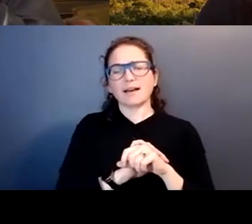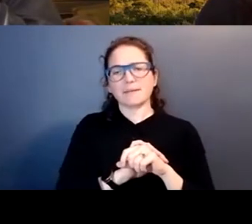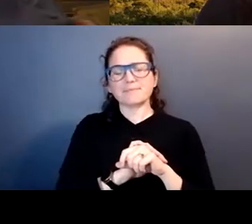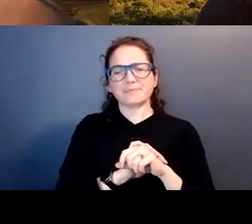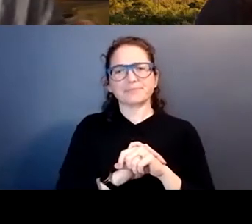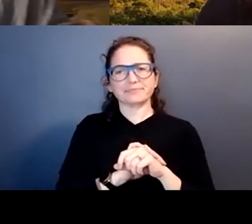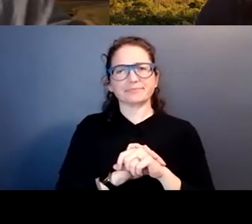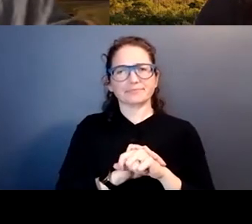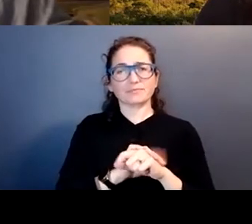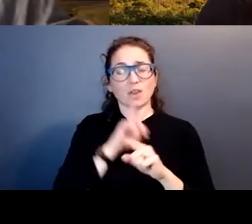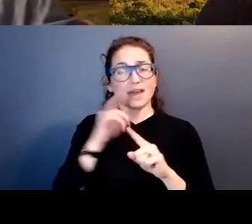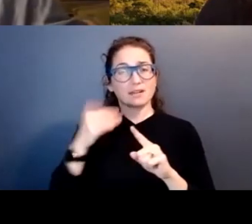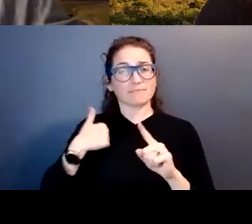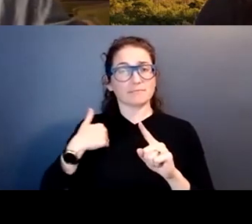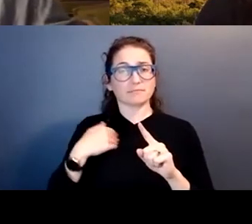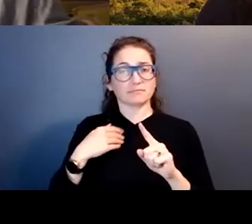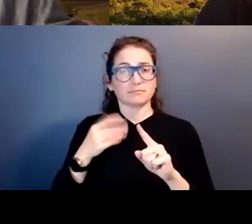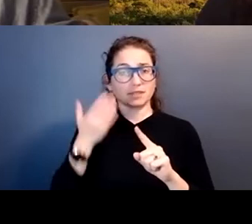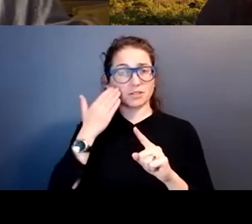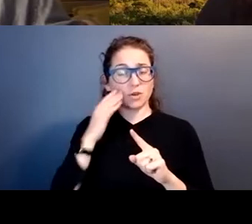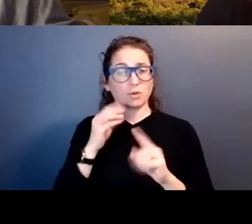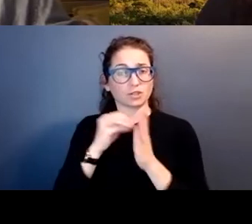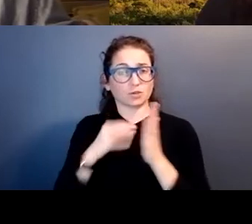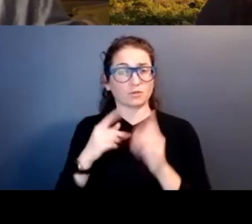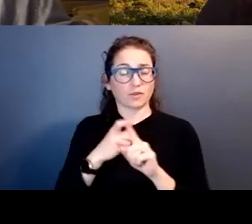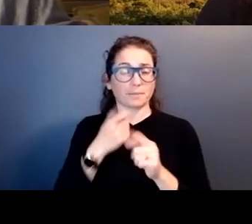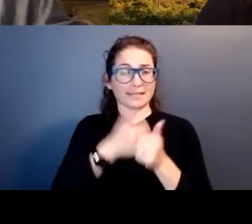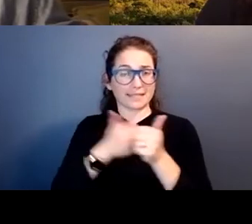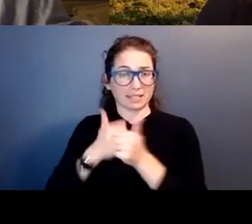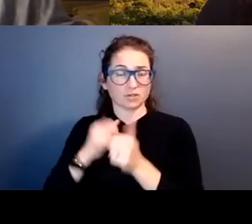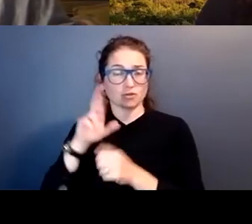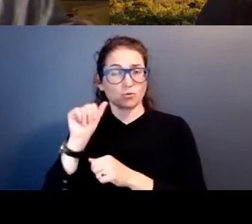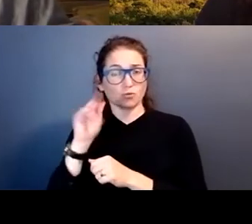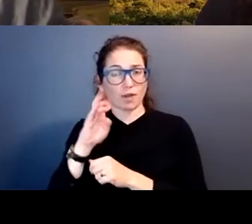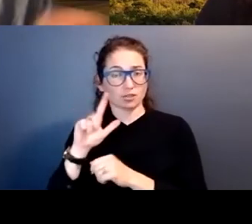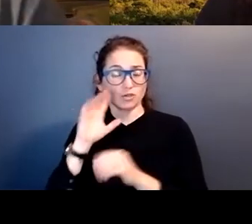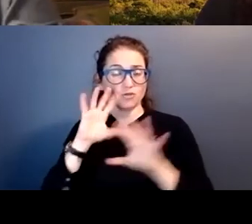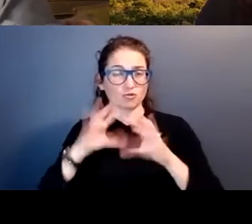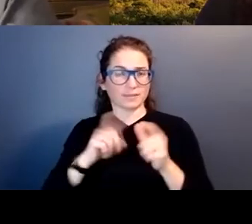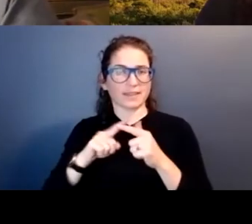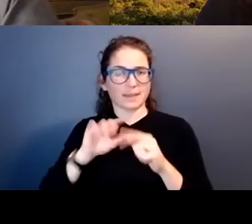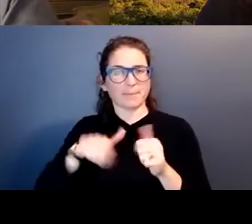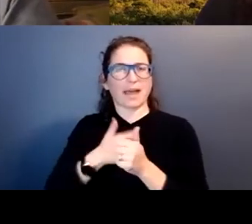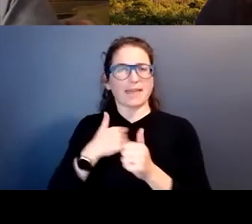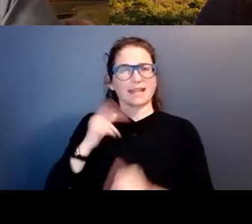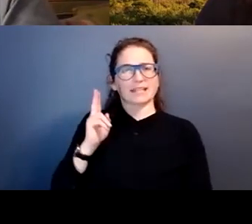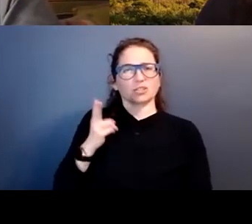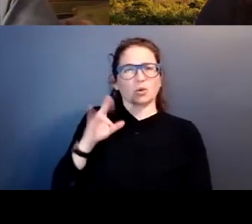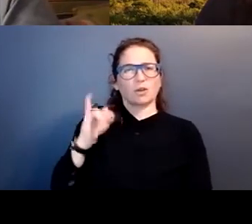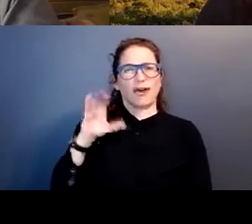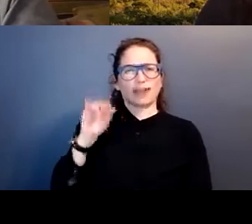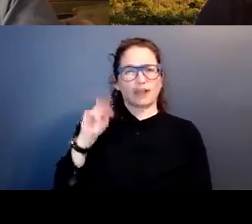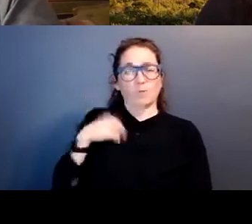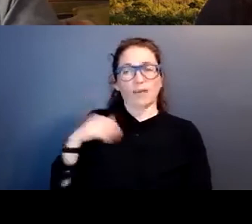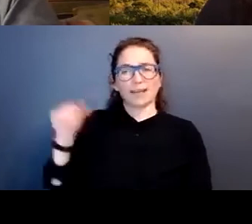they had a real live, um, student from one of those racial groups and behind them was the historical icon, right? So we had an